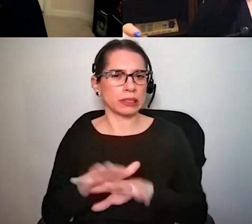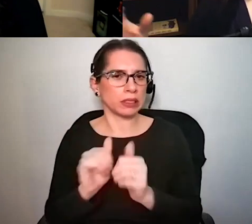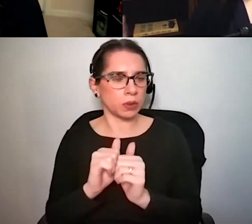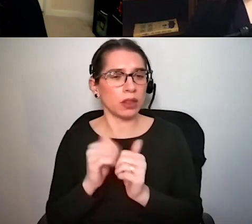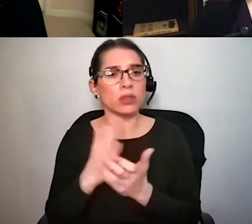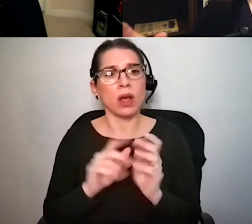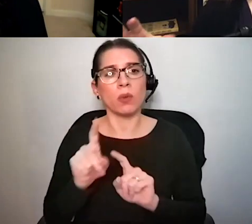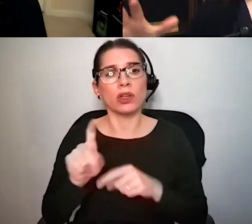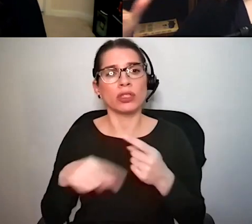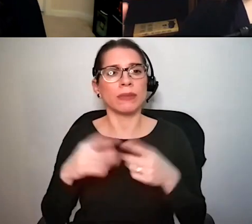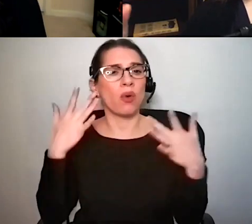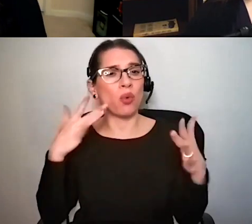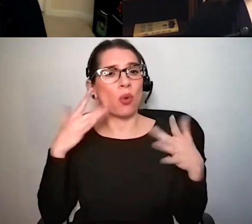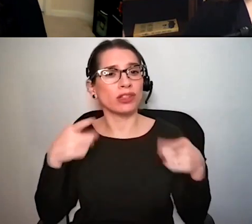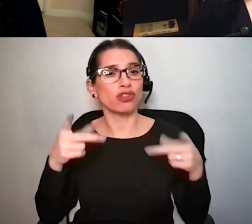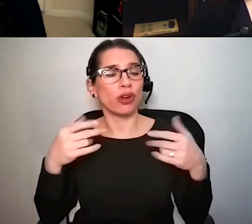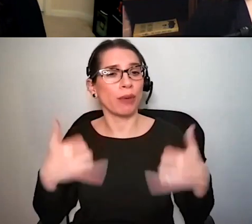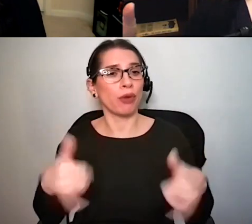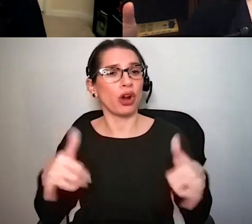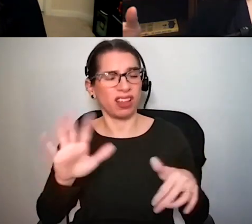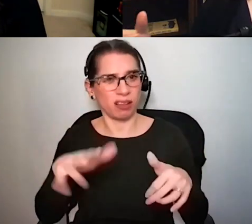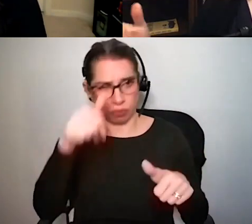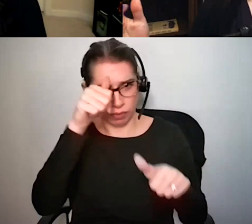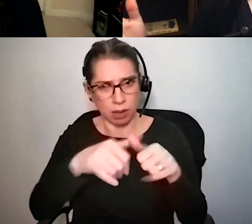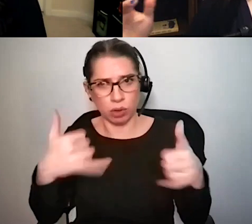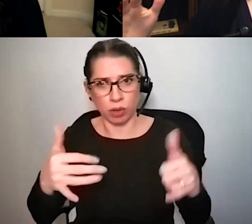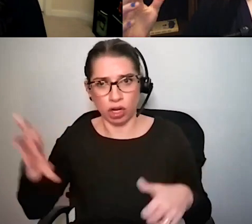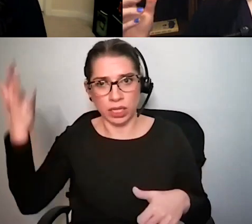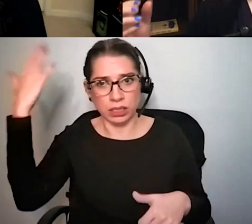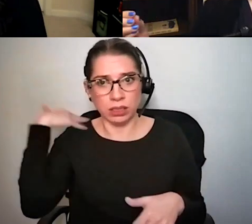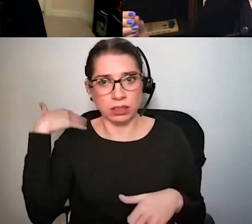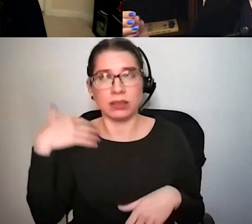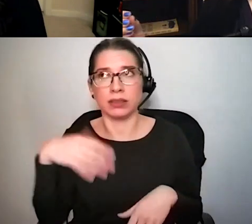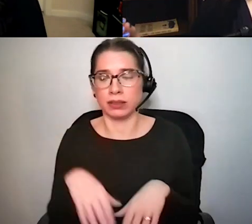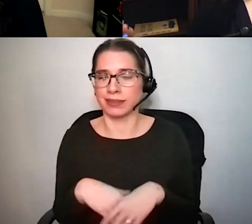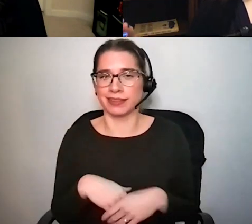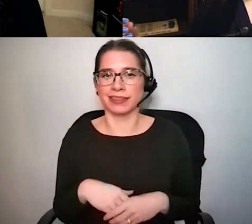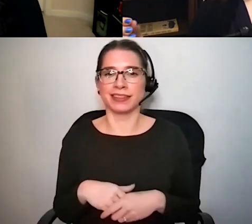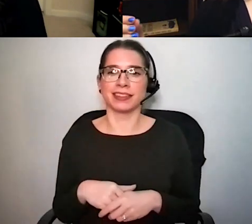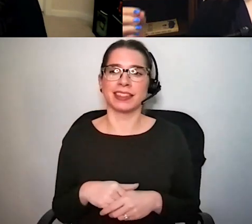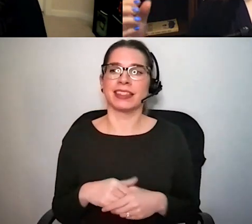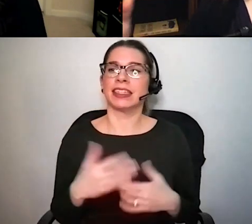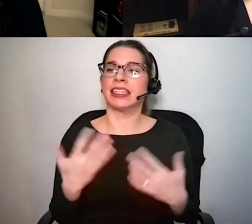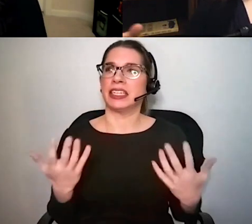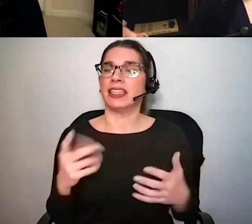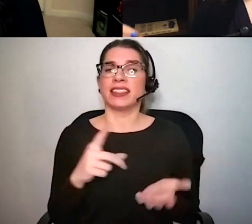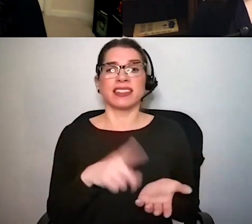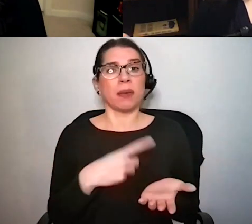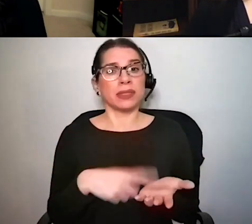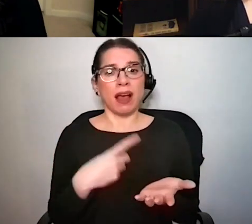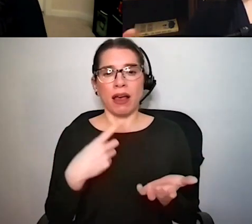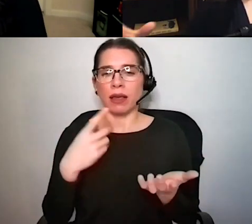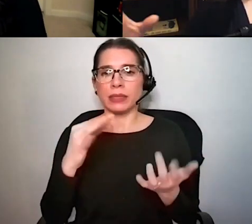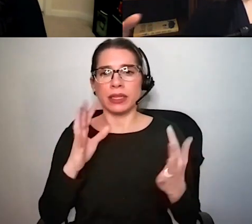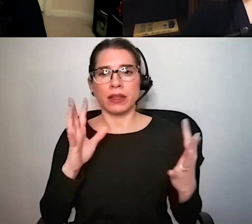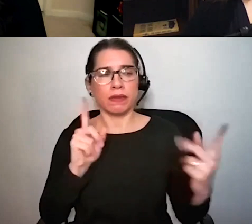at a party when parties were things we could do um uh sometimes it's it's hard to hear